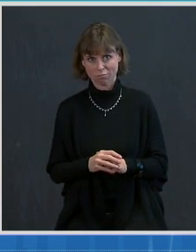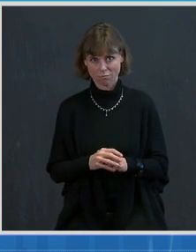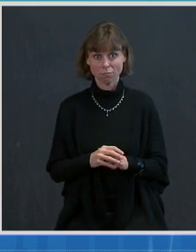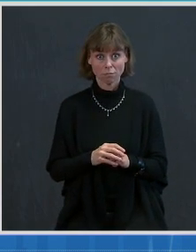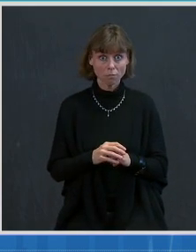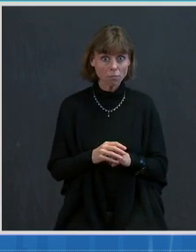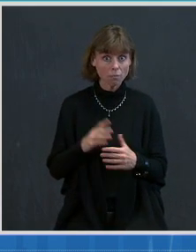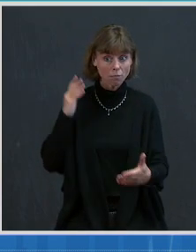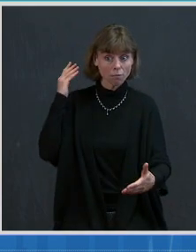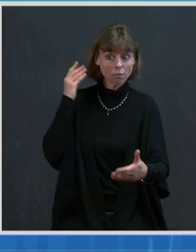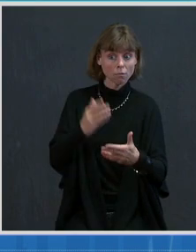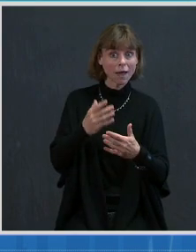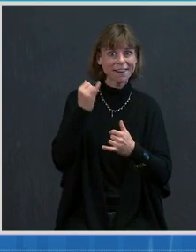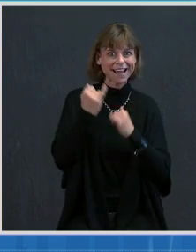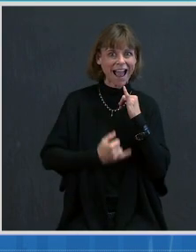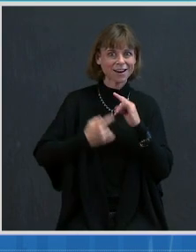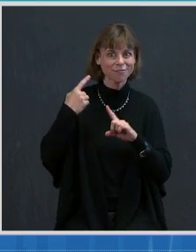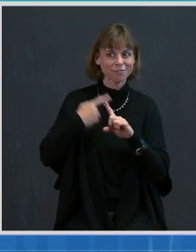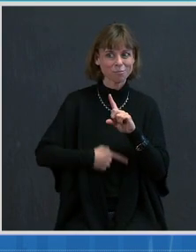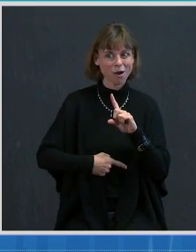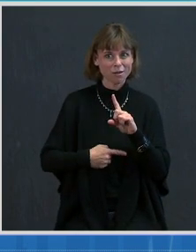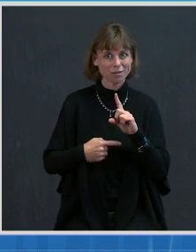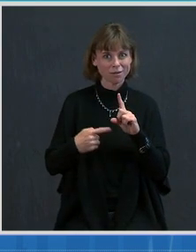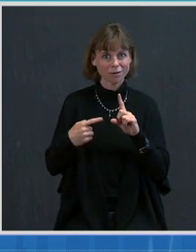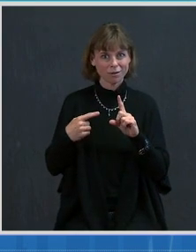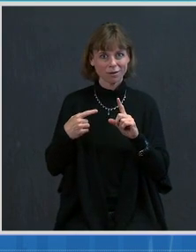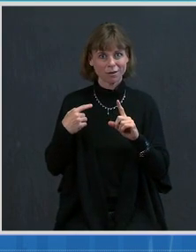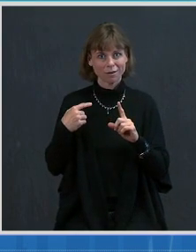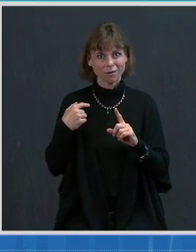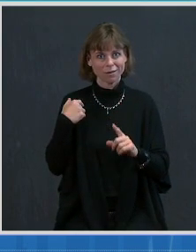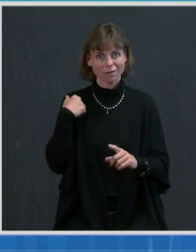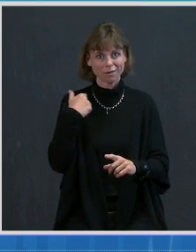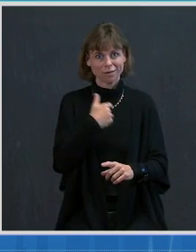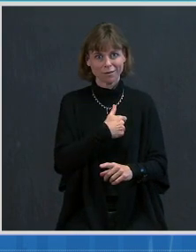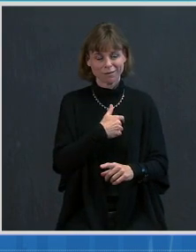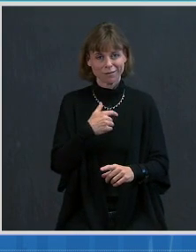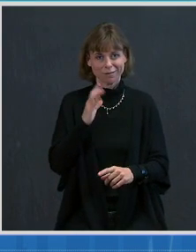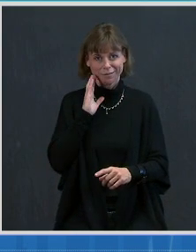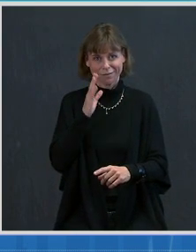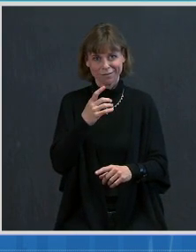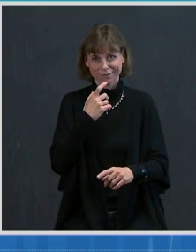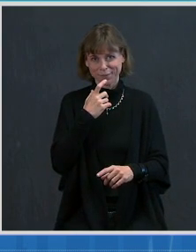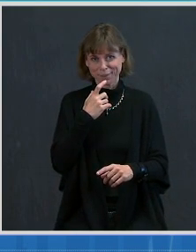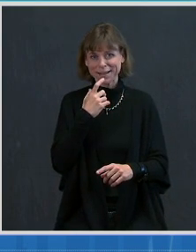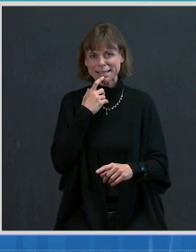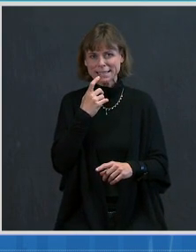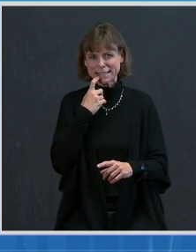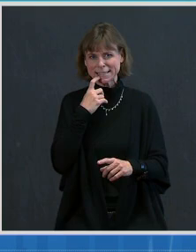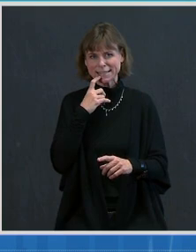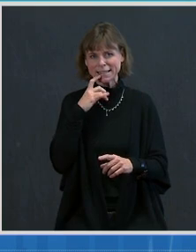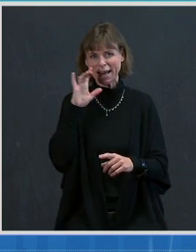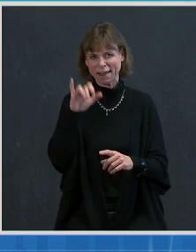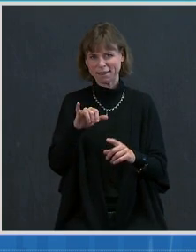we get to the end of the month, I think we will see the ramp pattern where we expect it to be.